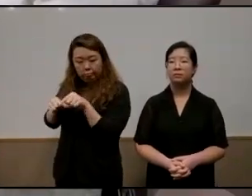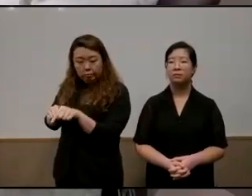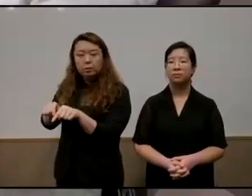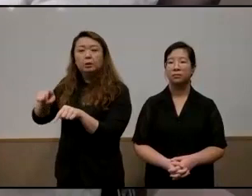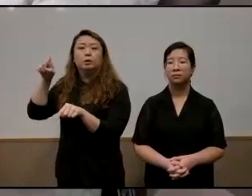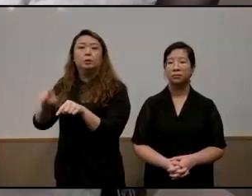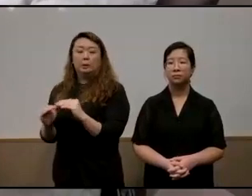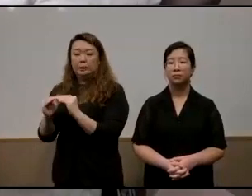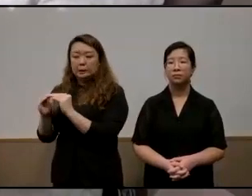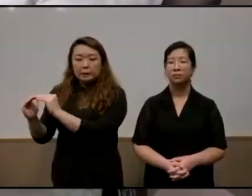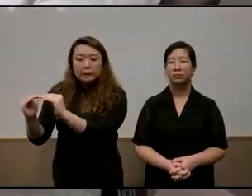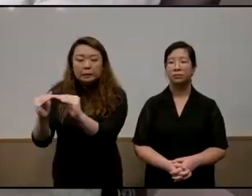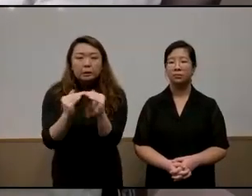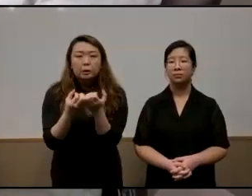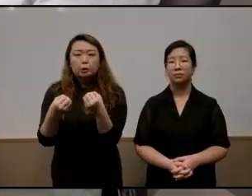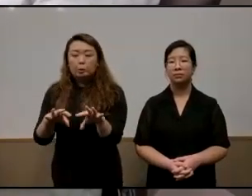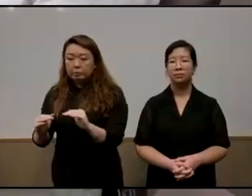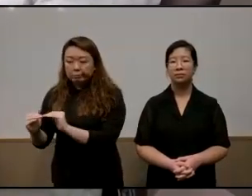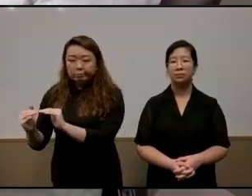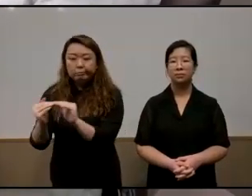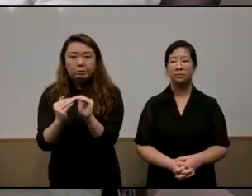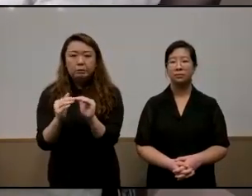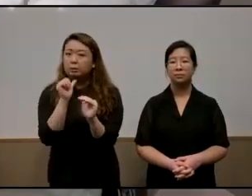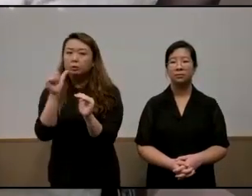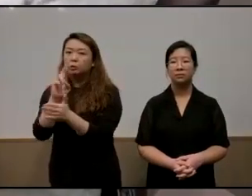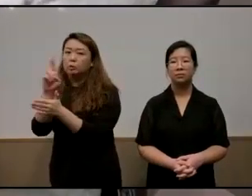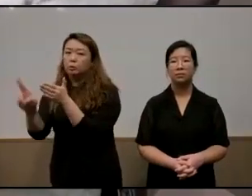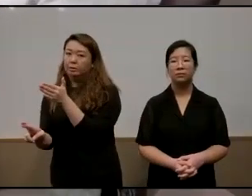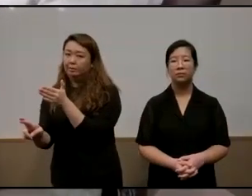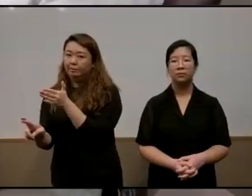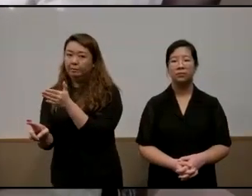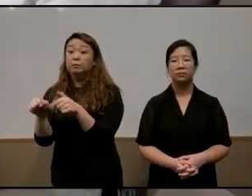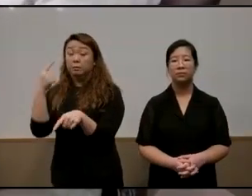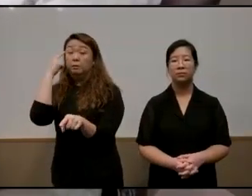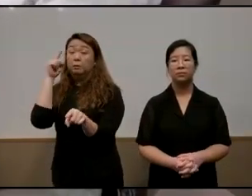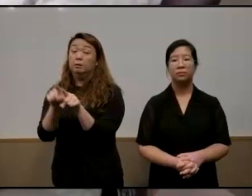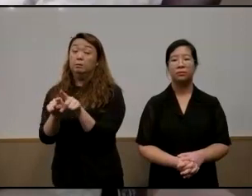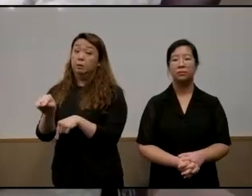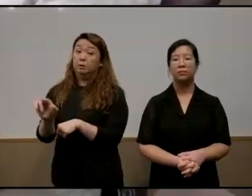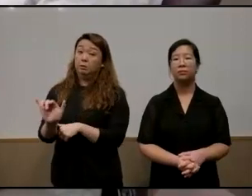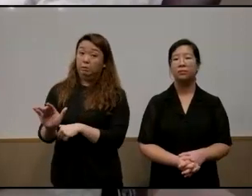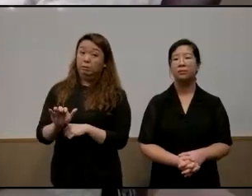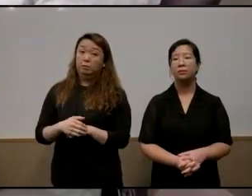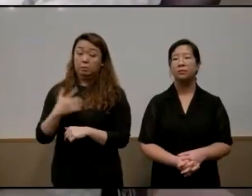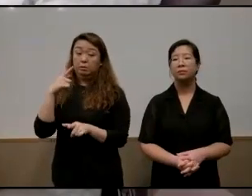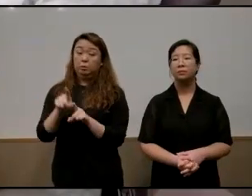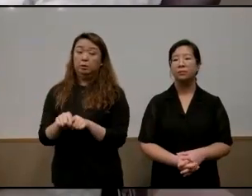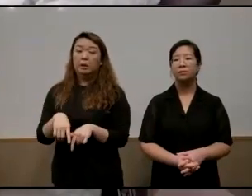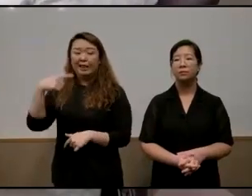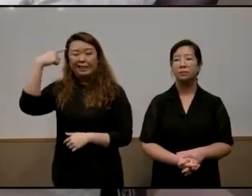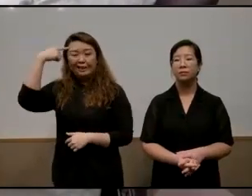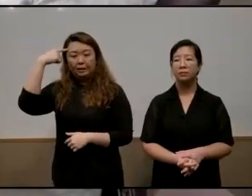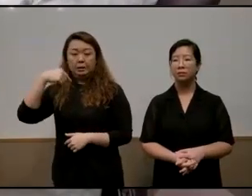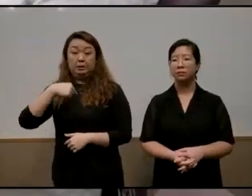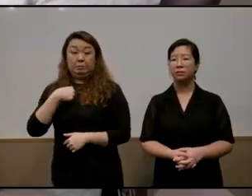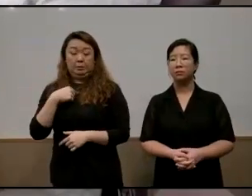equalize opportunities not outcomes i don't disagree with that i think on